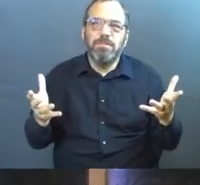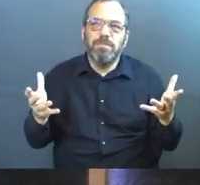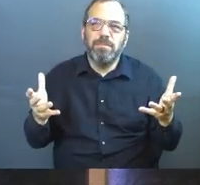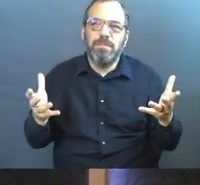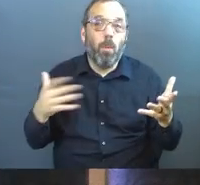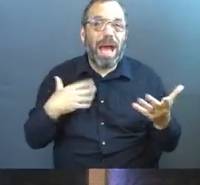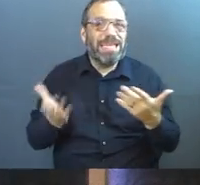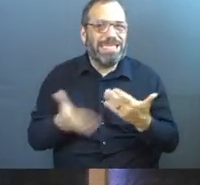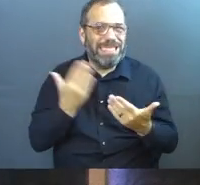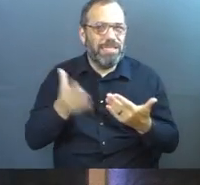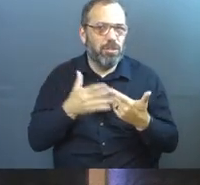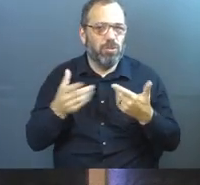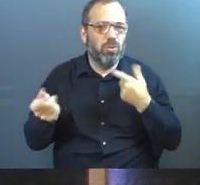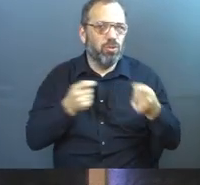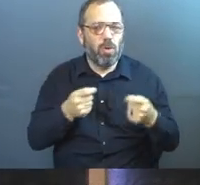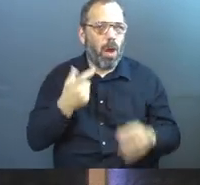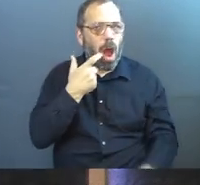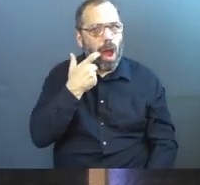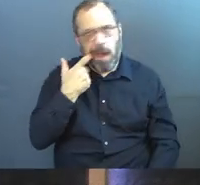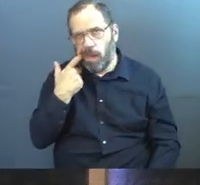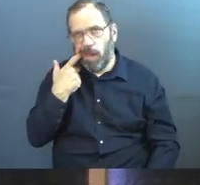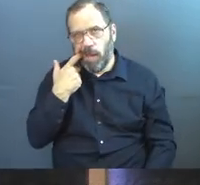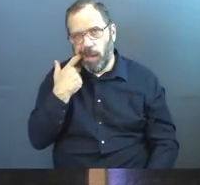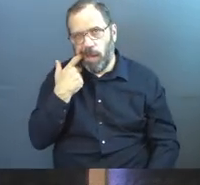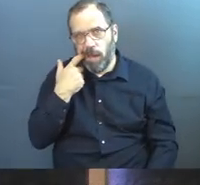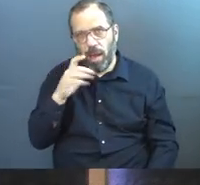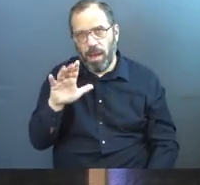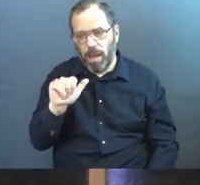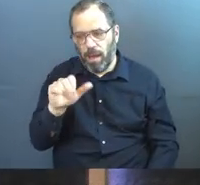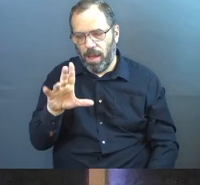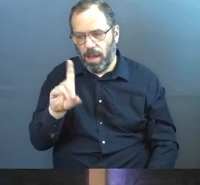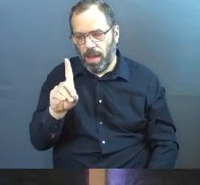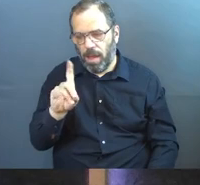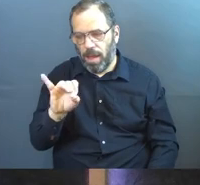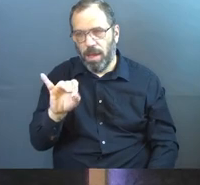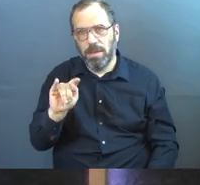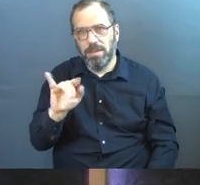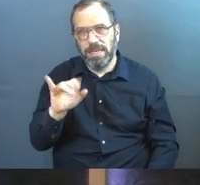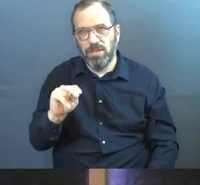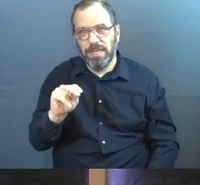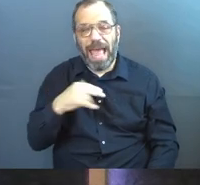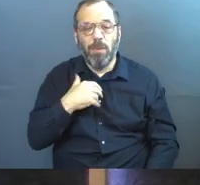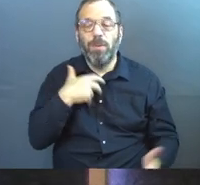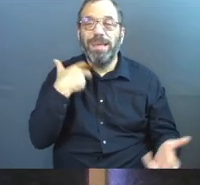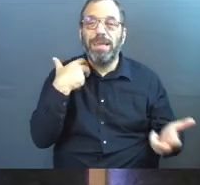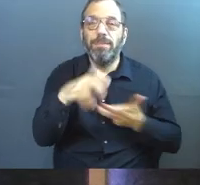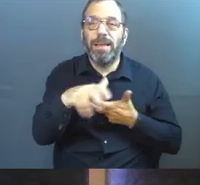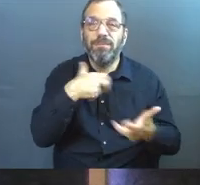all...because they're easier to control. And we get to laugh at their shame and their nakedness.